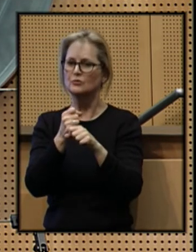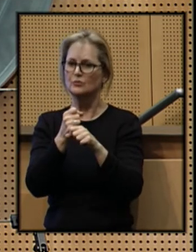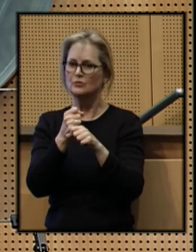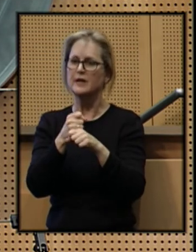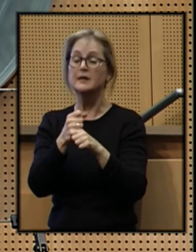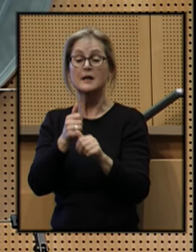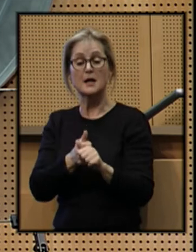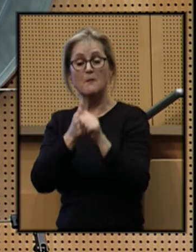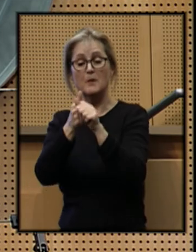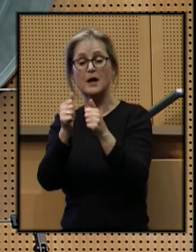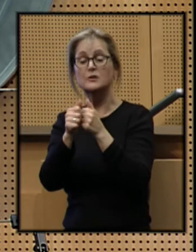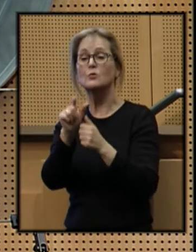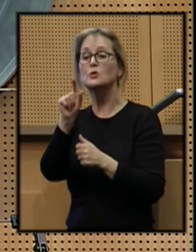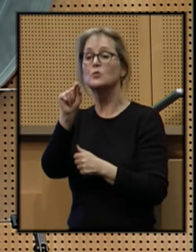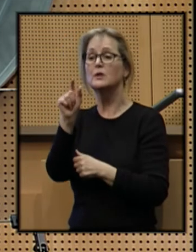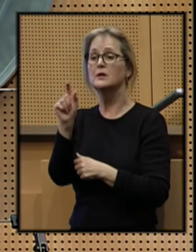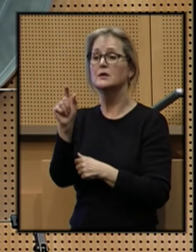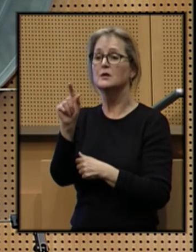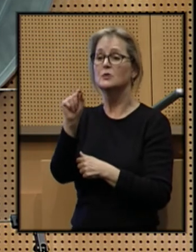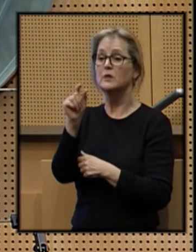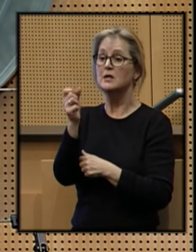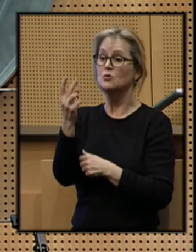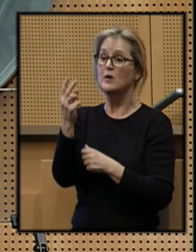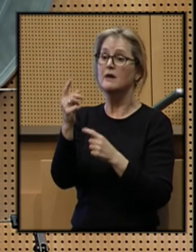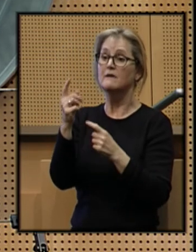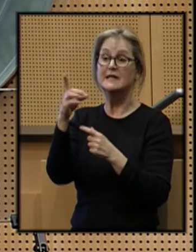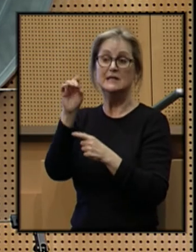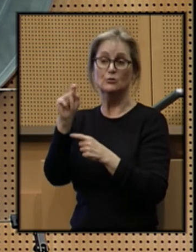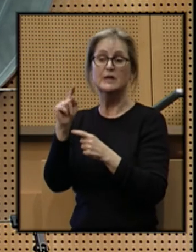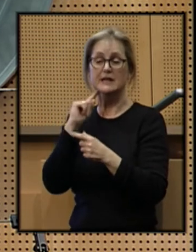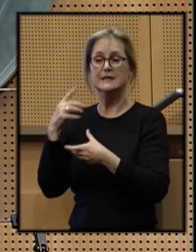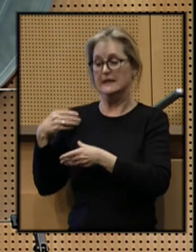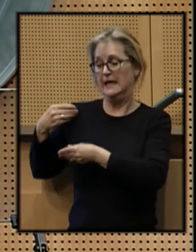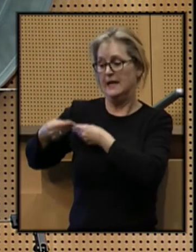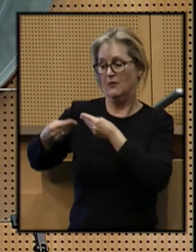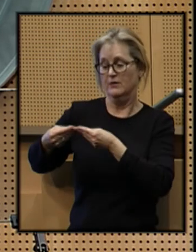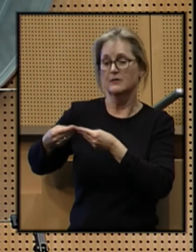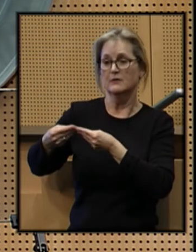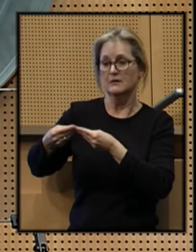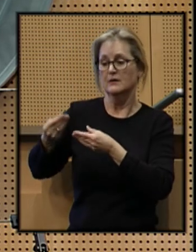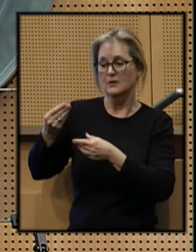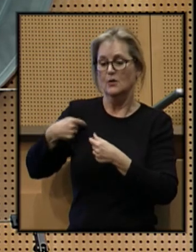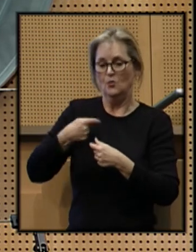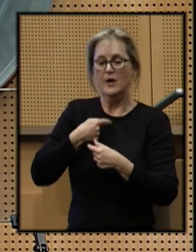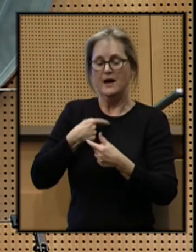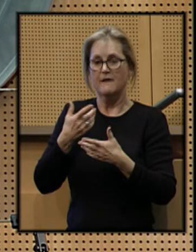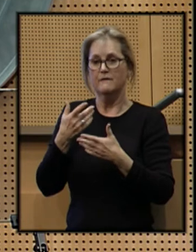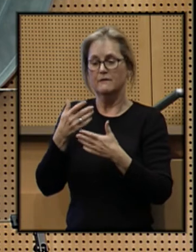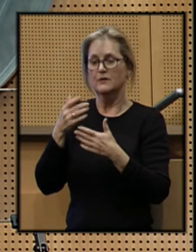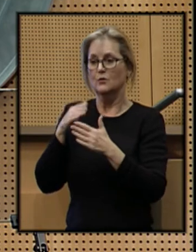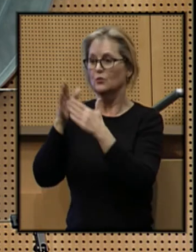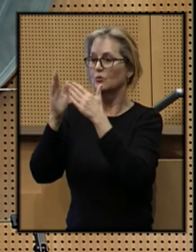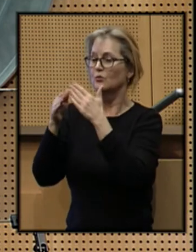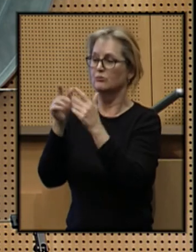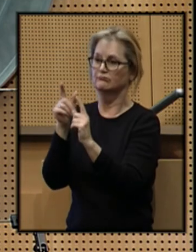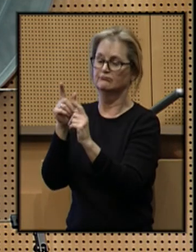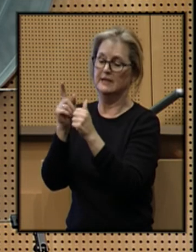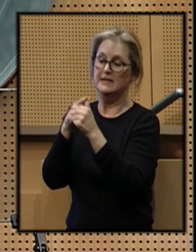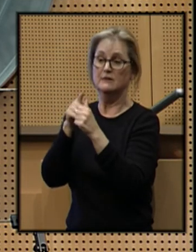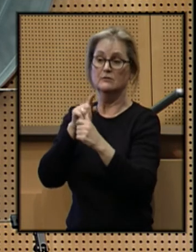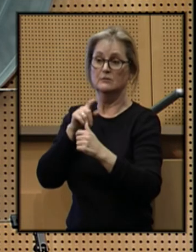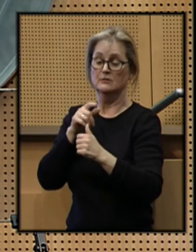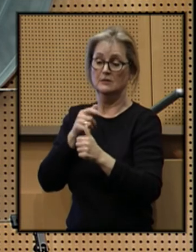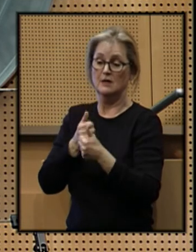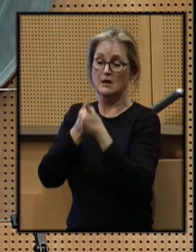Compliance with the 2012 consent decree is imperative. And we have reached initial compliance